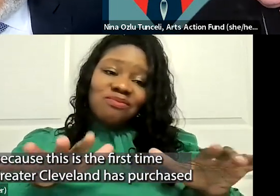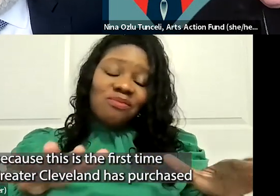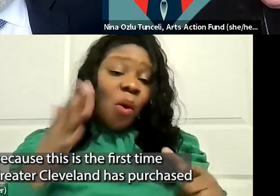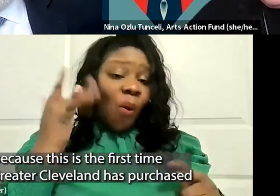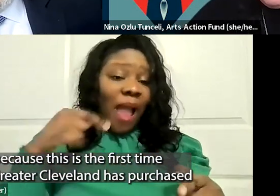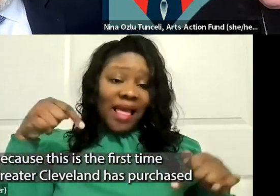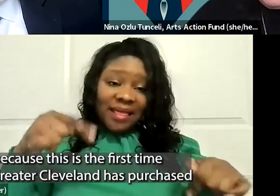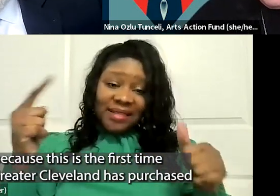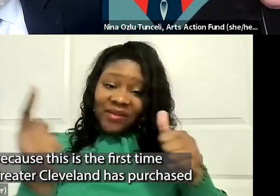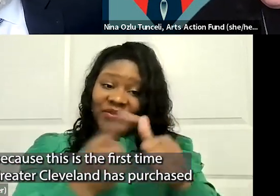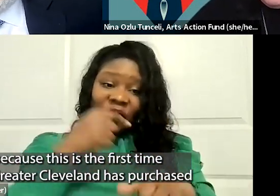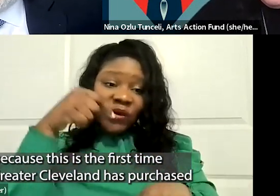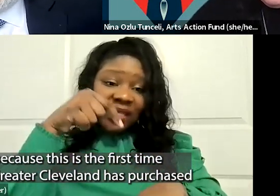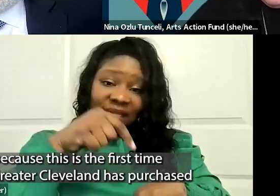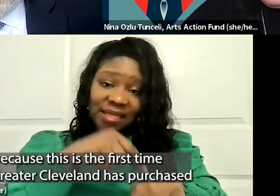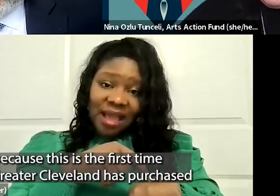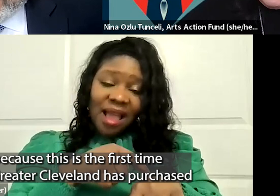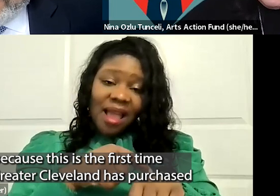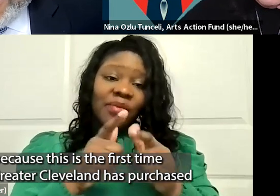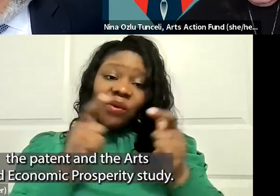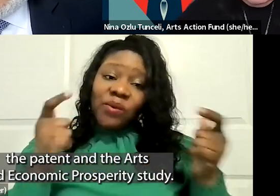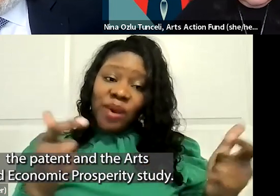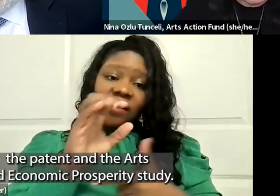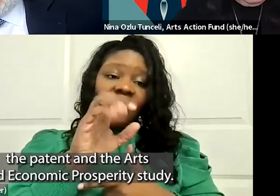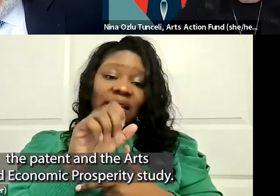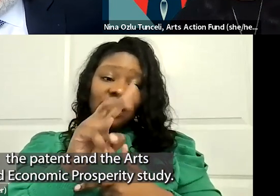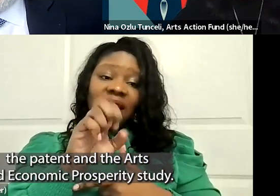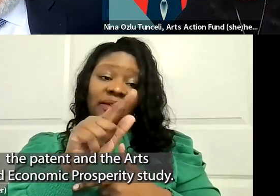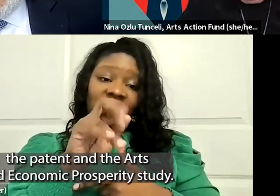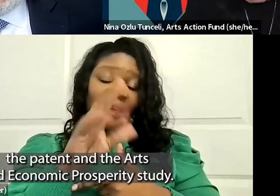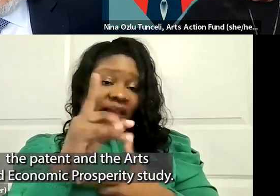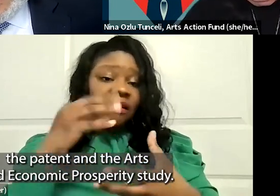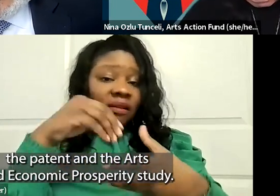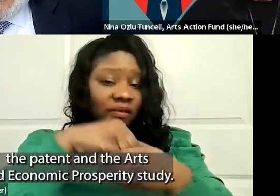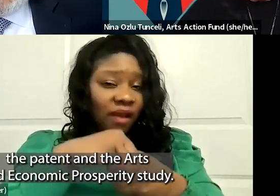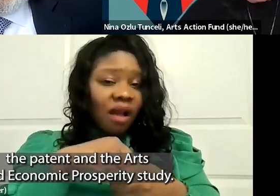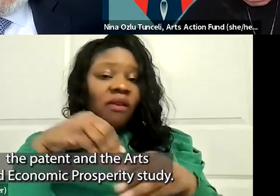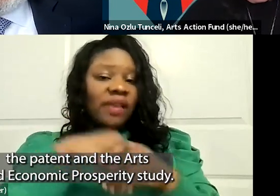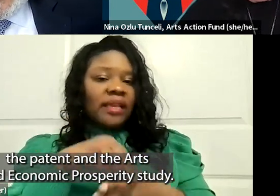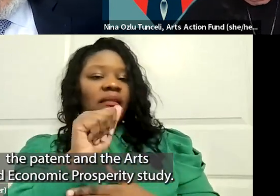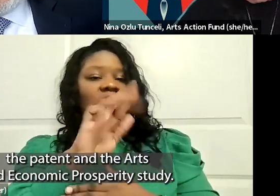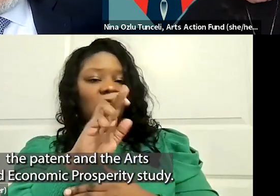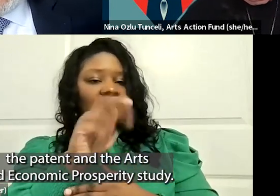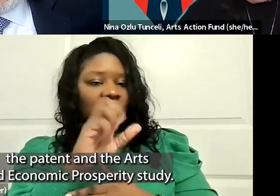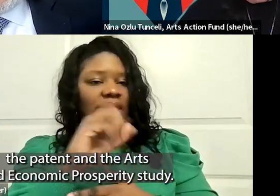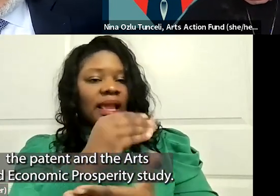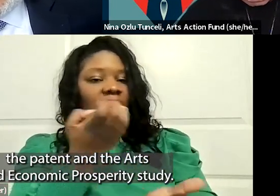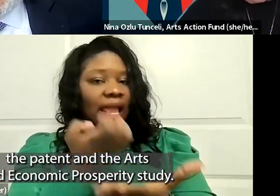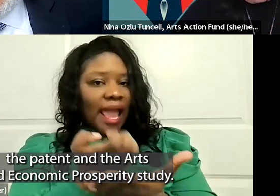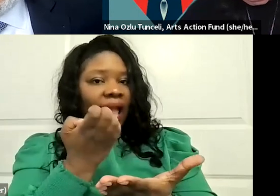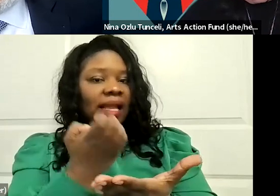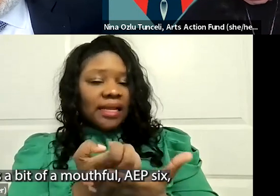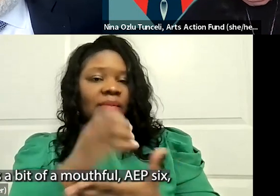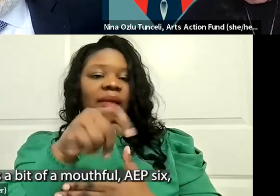first time that Greater Cleveland has participated in the Arts and Economic Prosperity 6